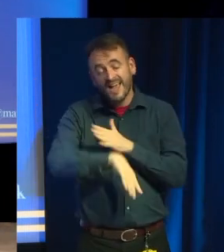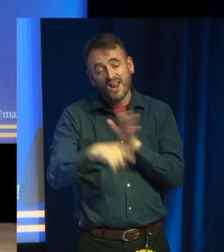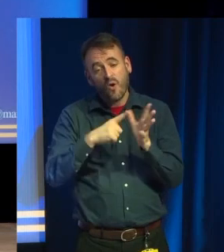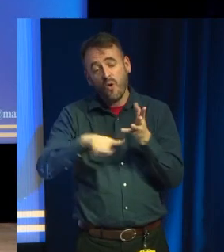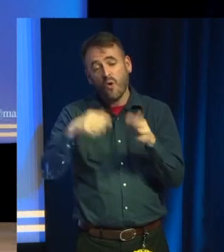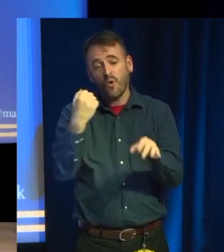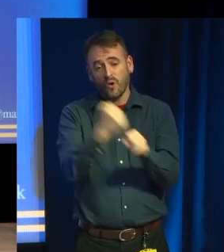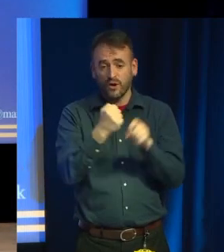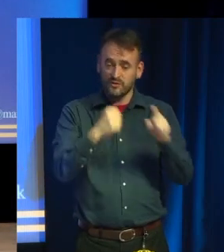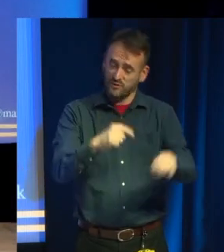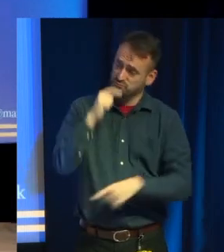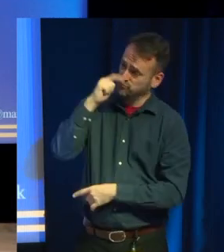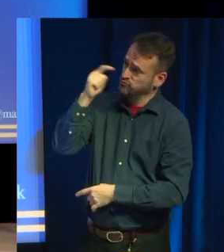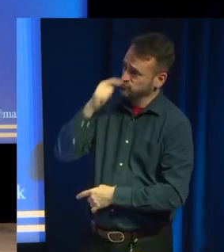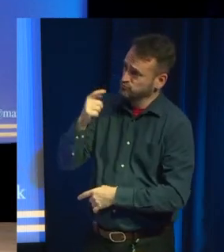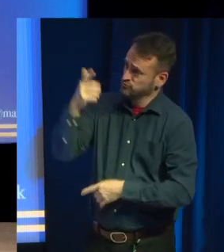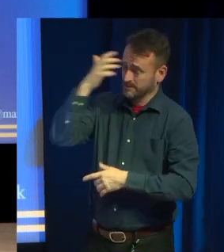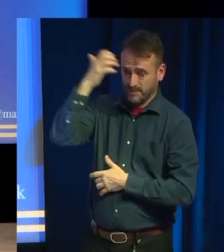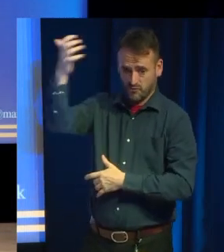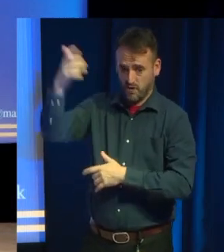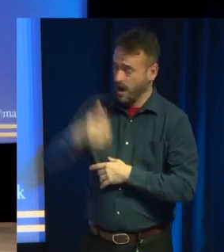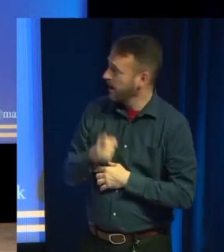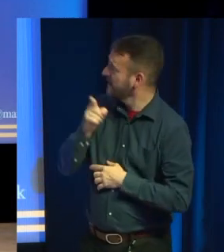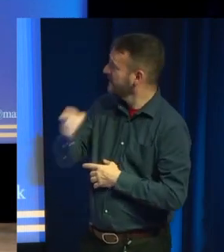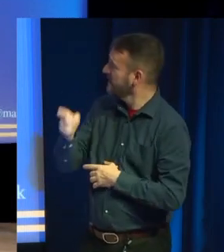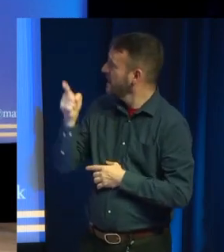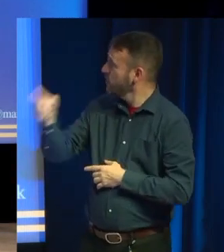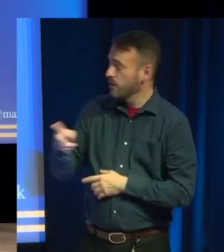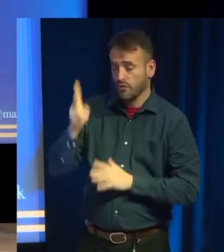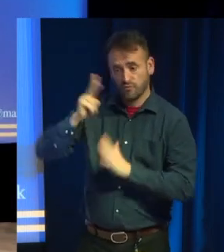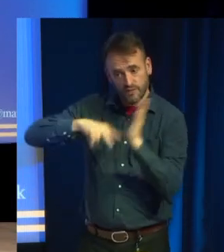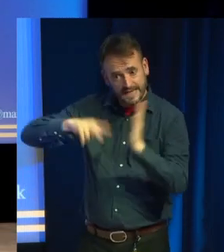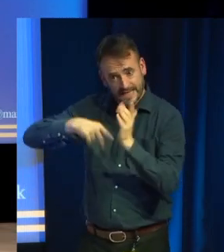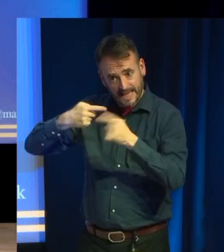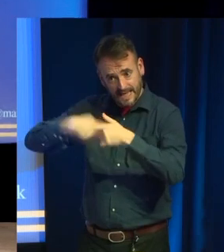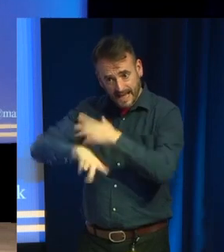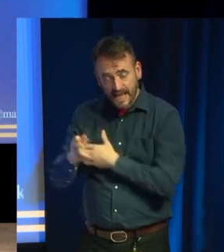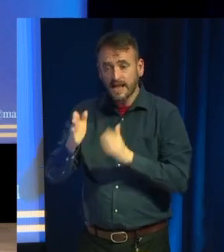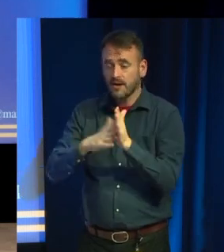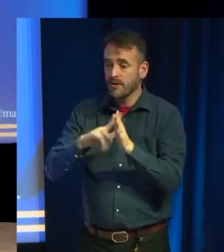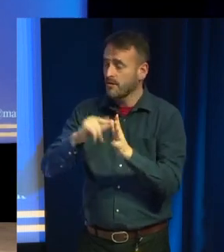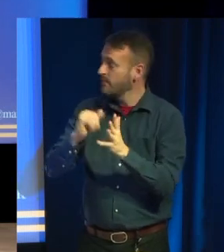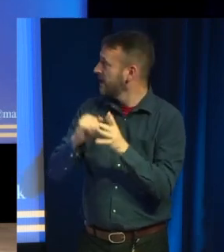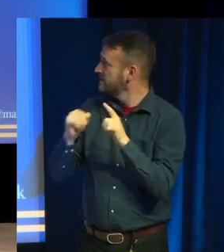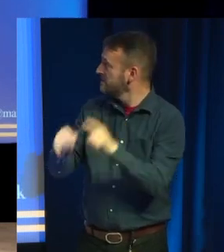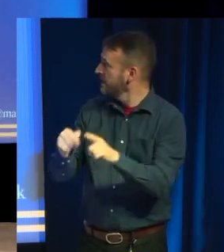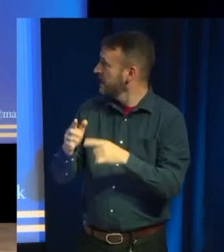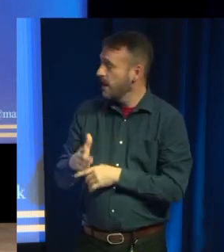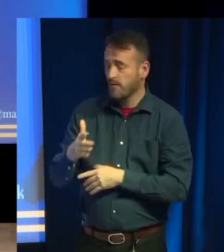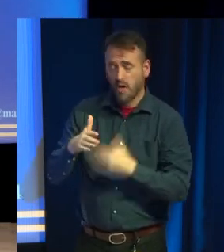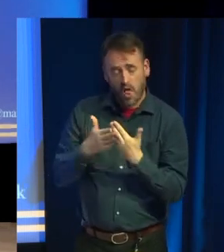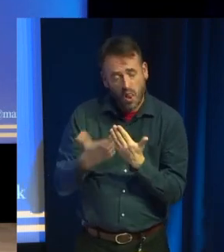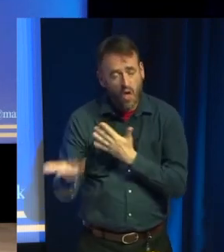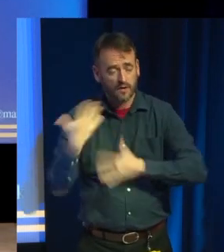Reading, Massachusetts. Long-suffering Job secured a job to polish piles of Polish brass. You have to mark up